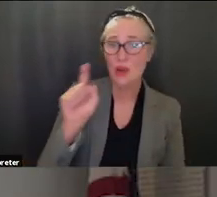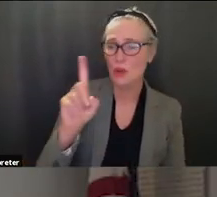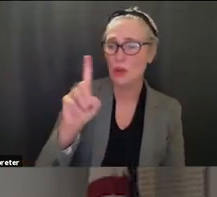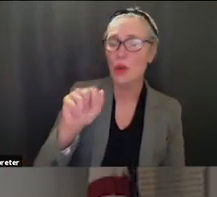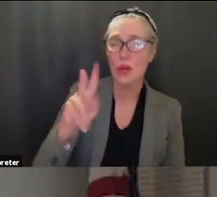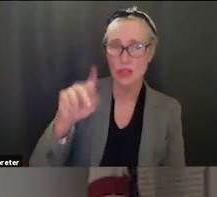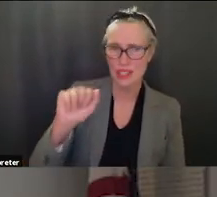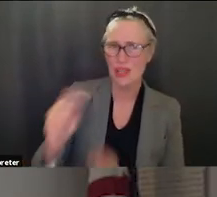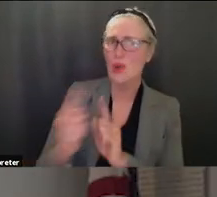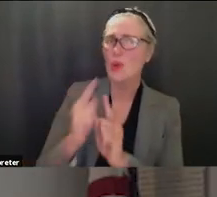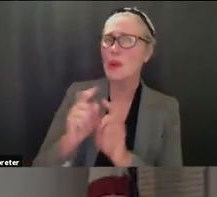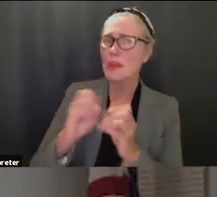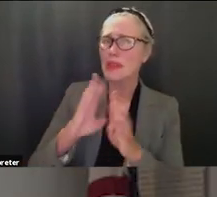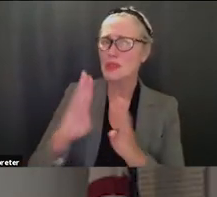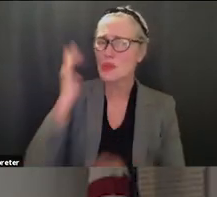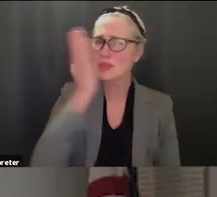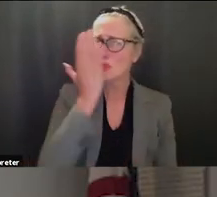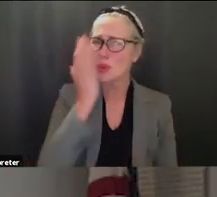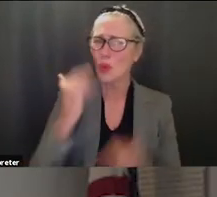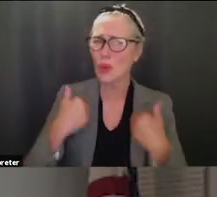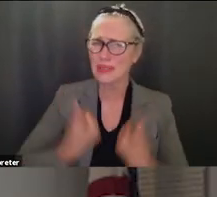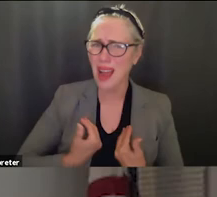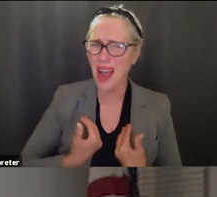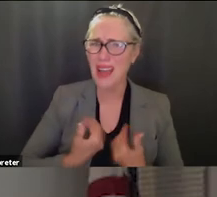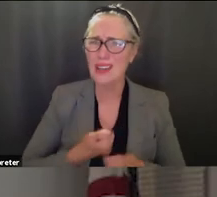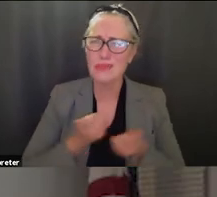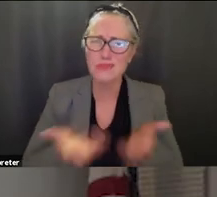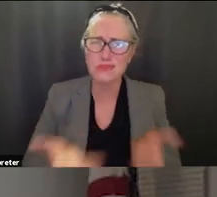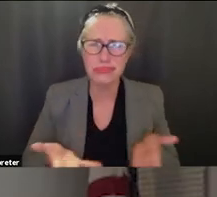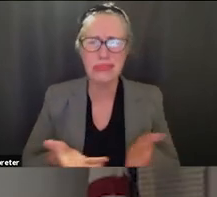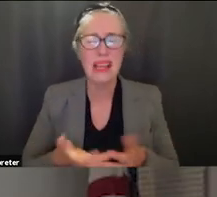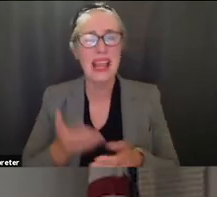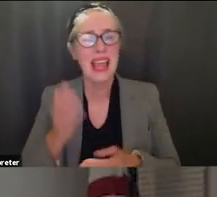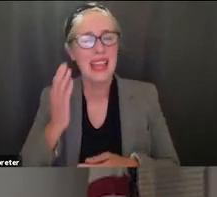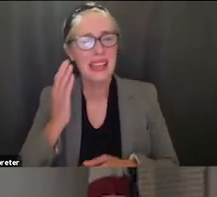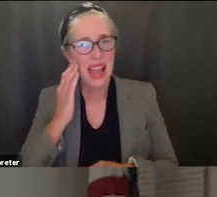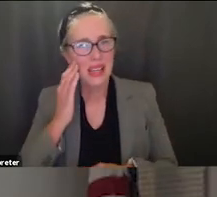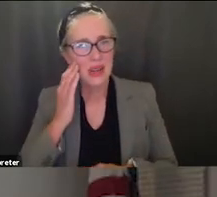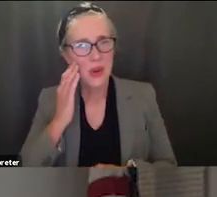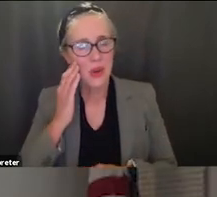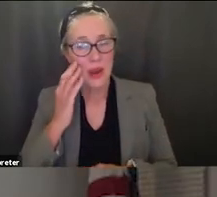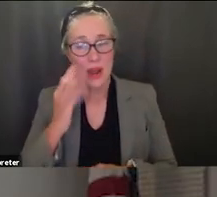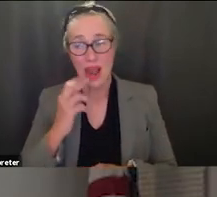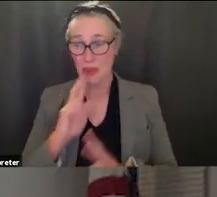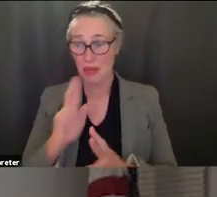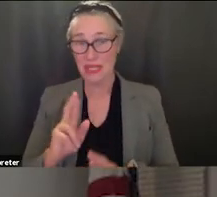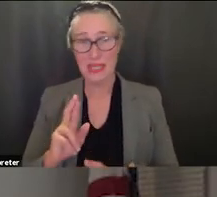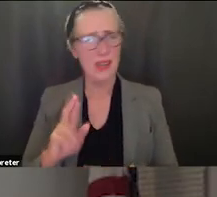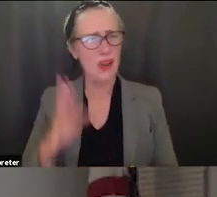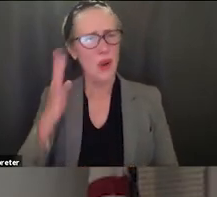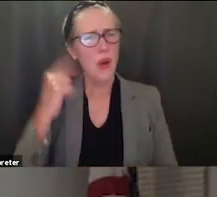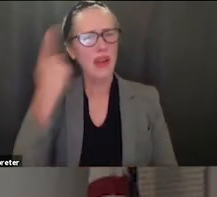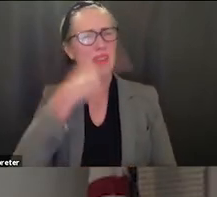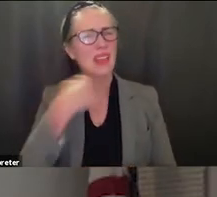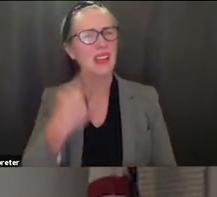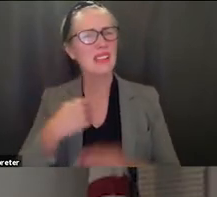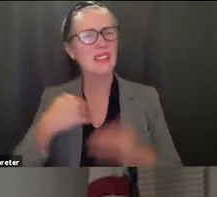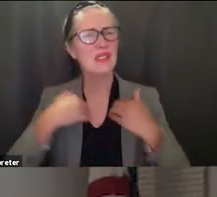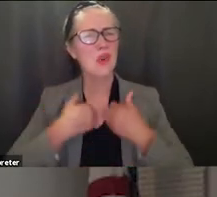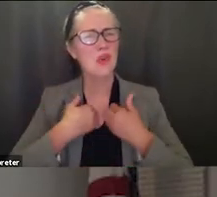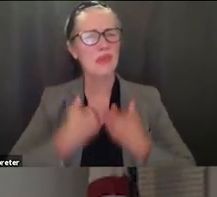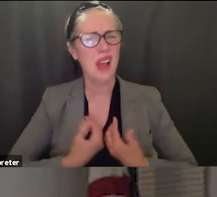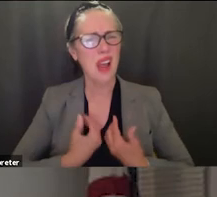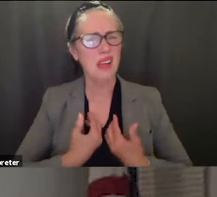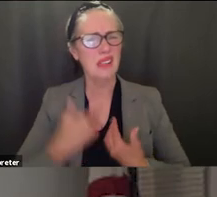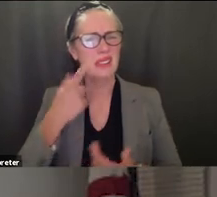students who looked a little tired and you know my my my immediate reaction was why are they so tired they're in summer school